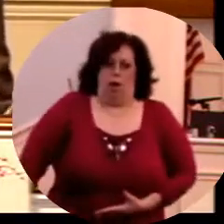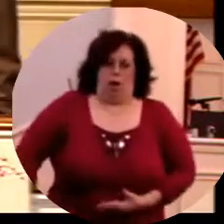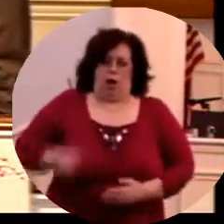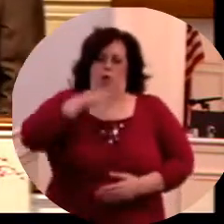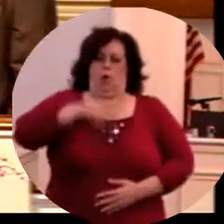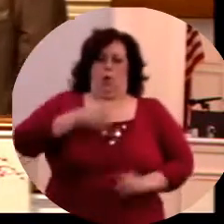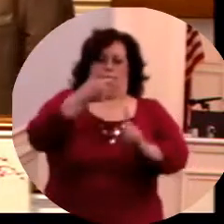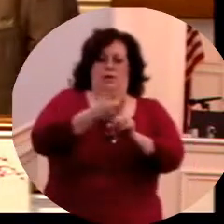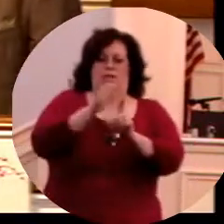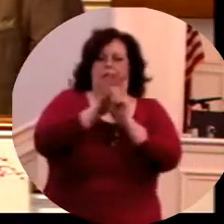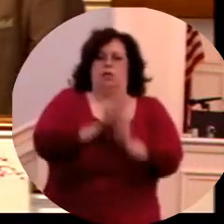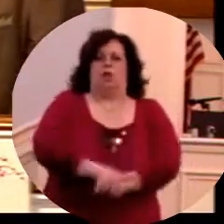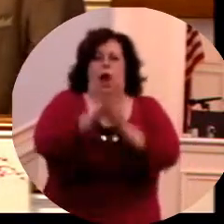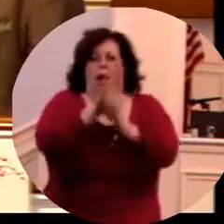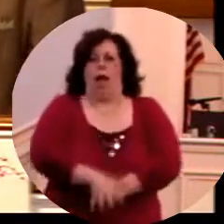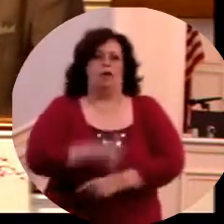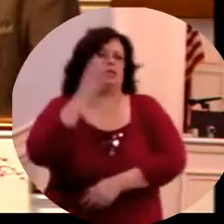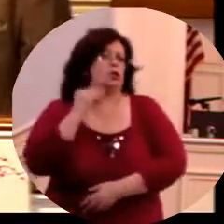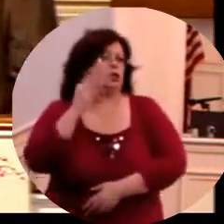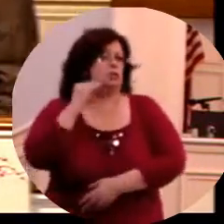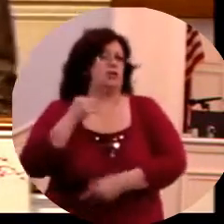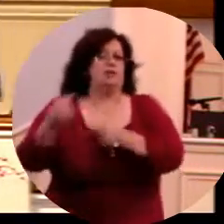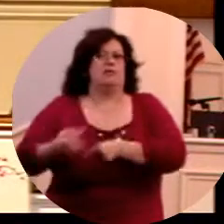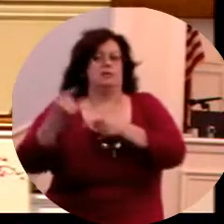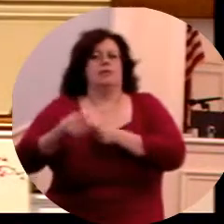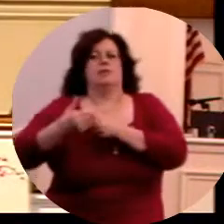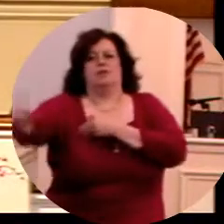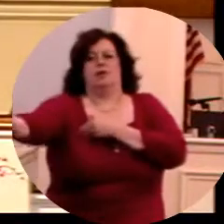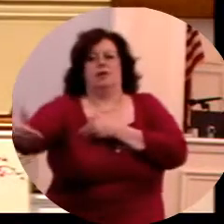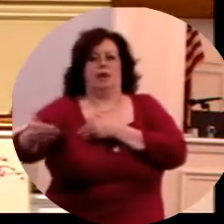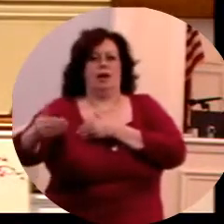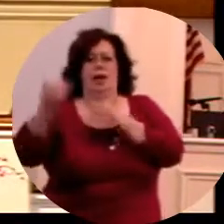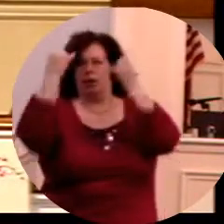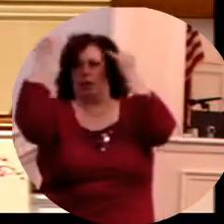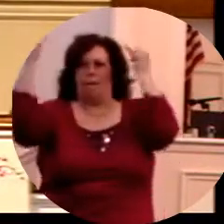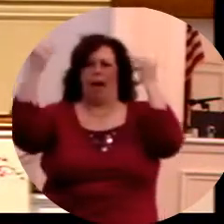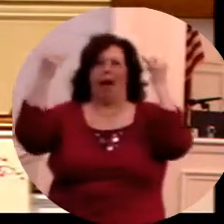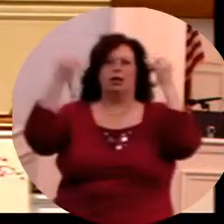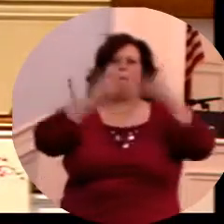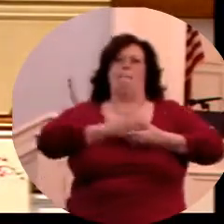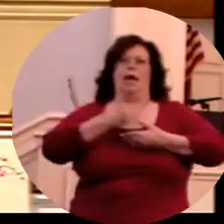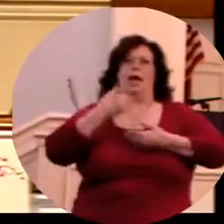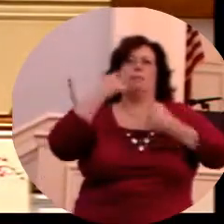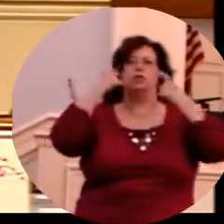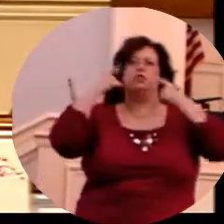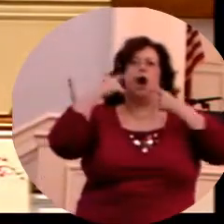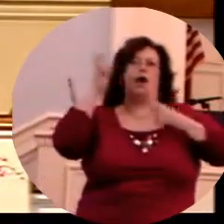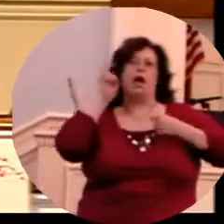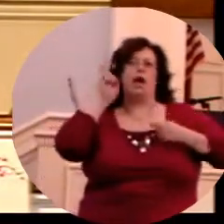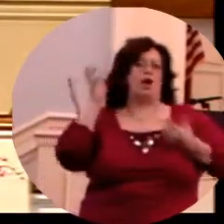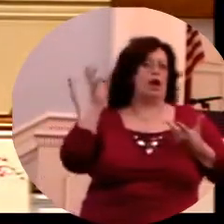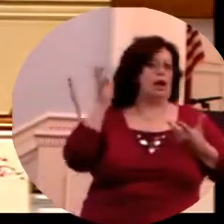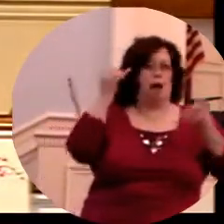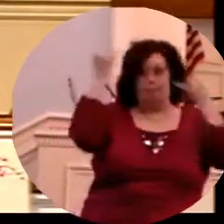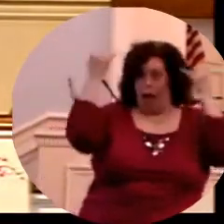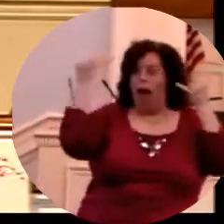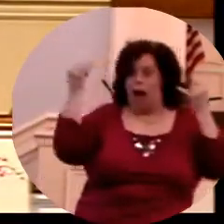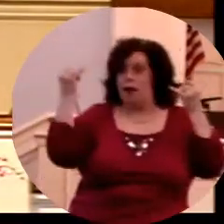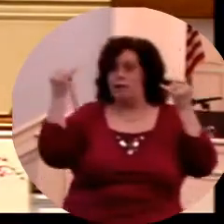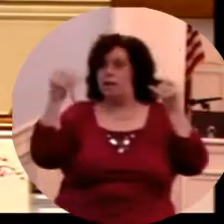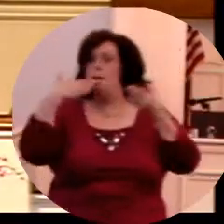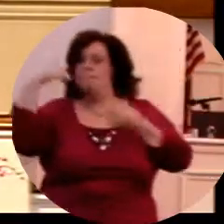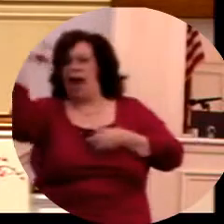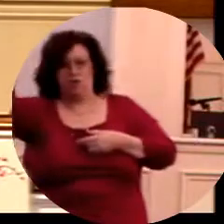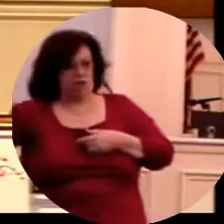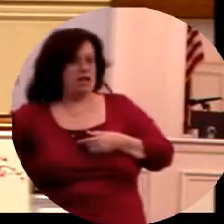who abort their babies. They don't tell you about the torment, how they can hear children crying and they can see their... They